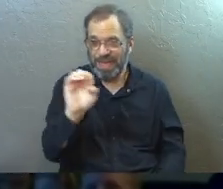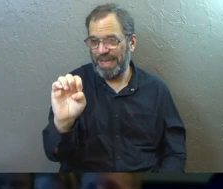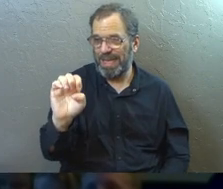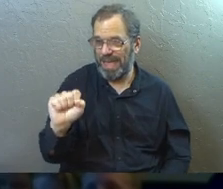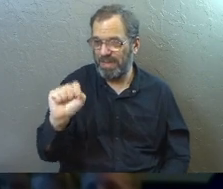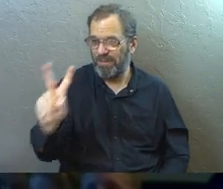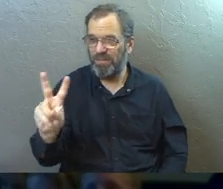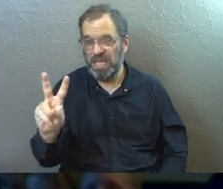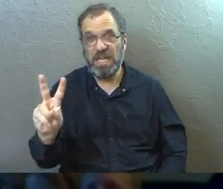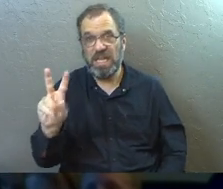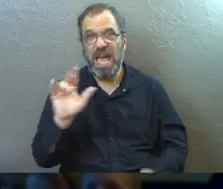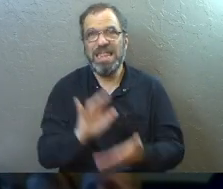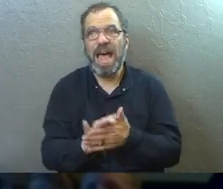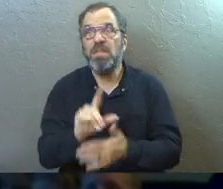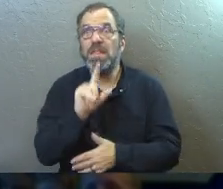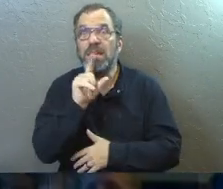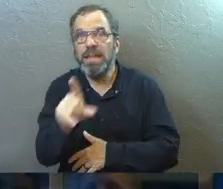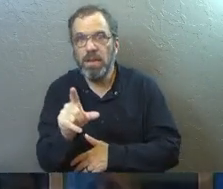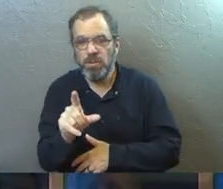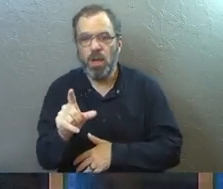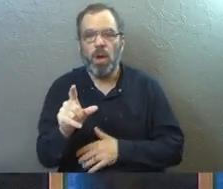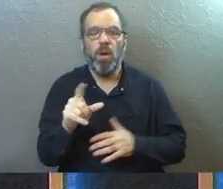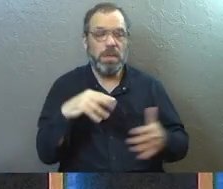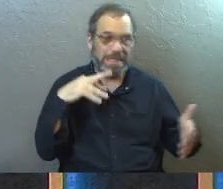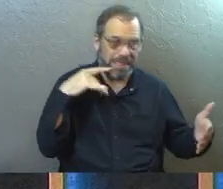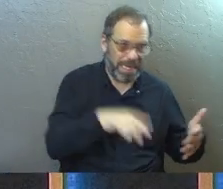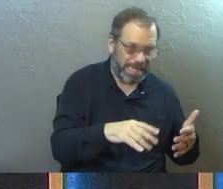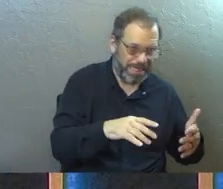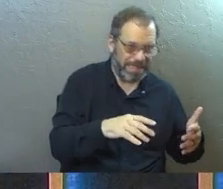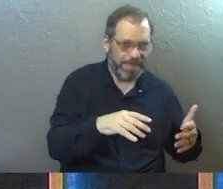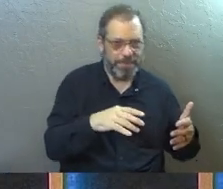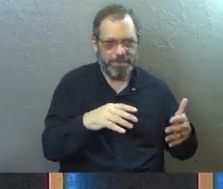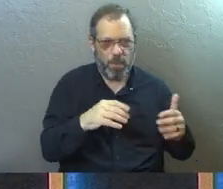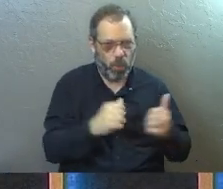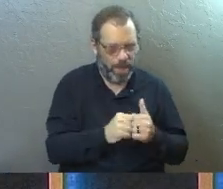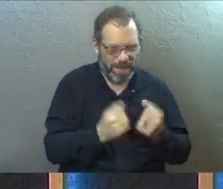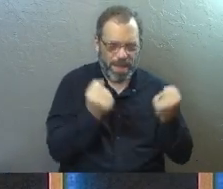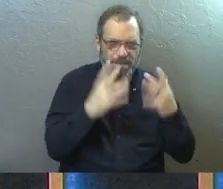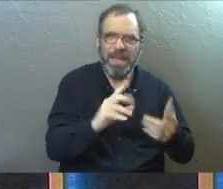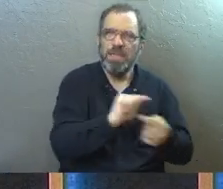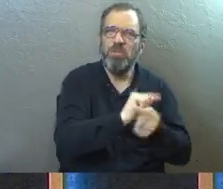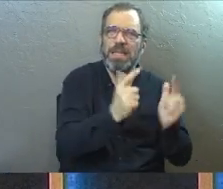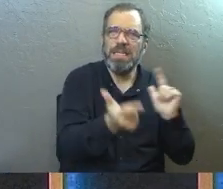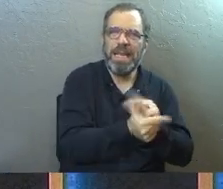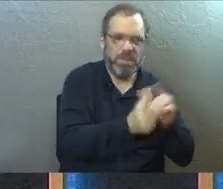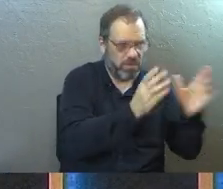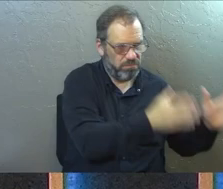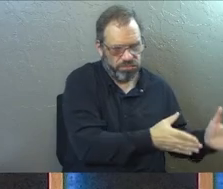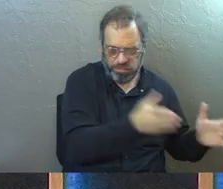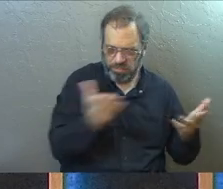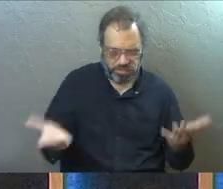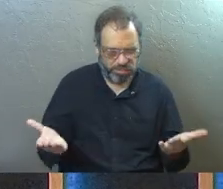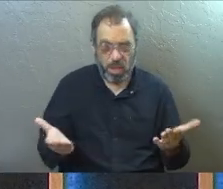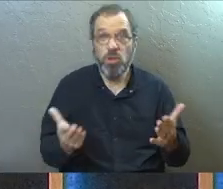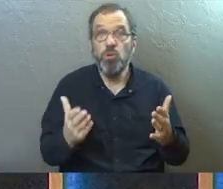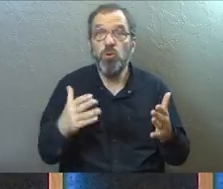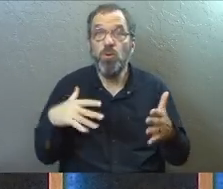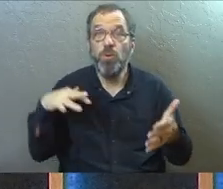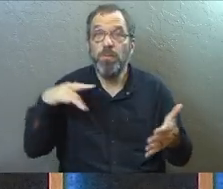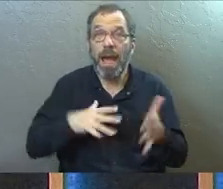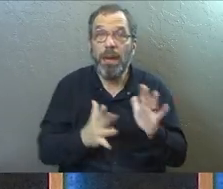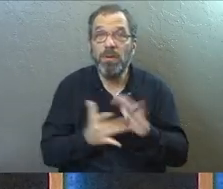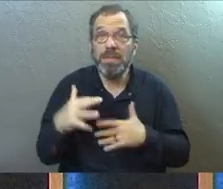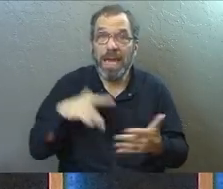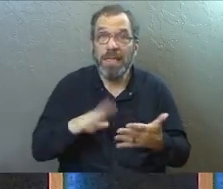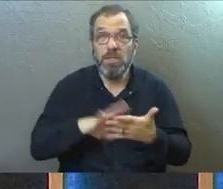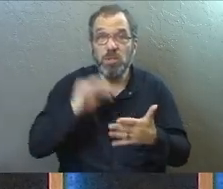ESV is great for the literal. So whenever I study, I try to study with multiple translations side by side. You Bible study students,